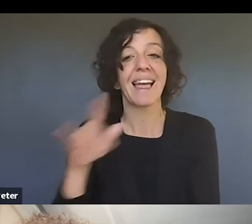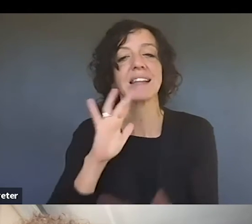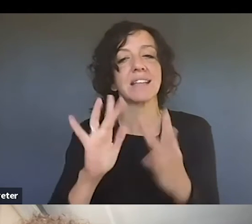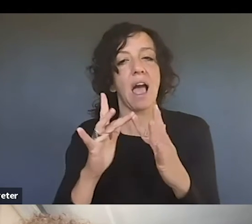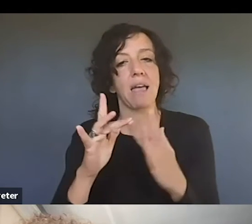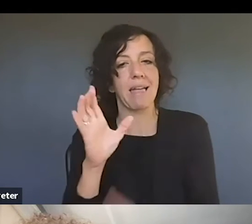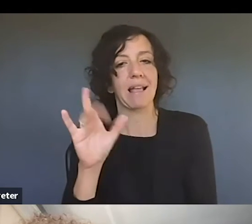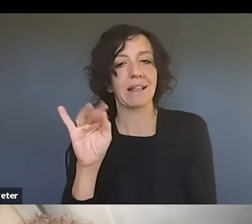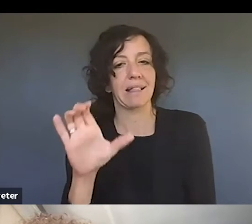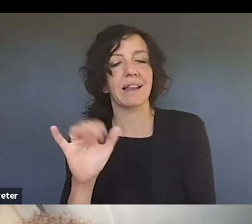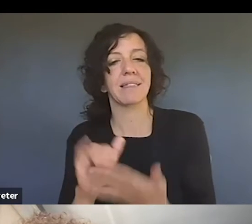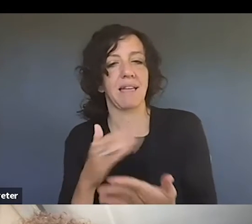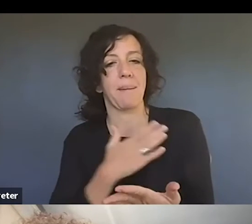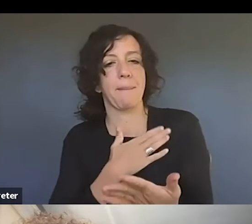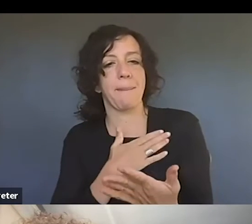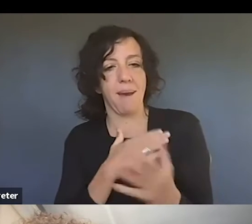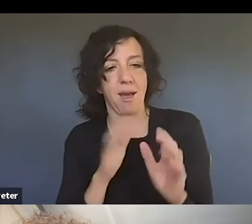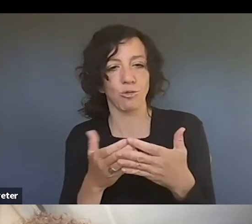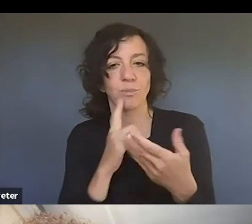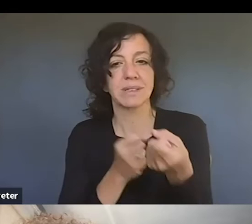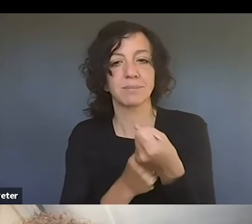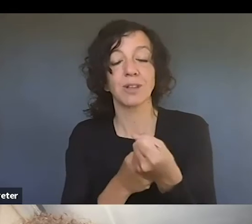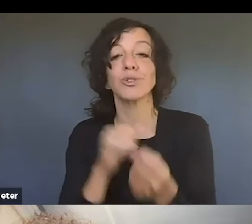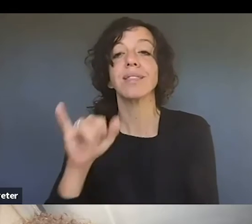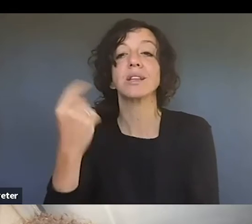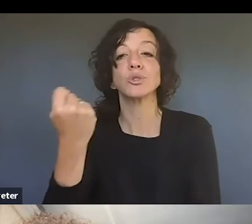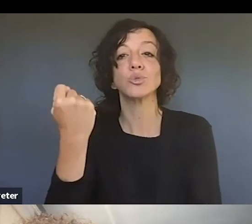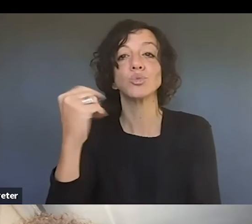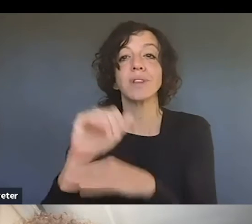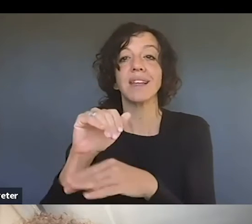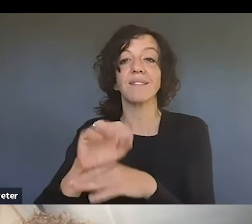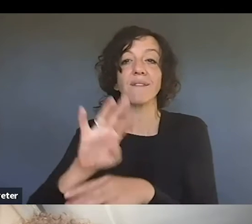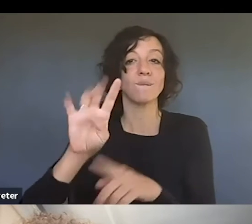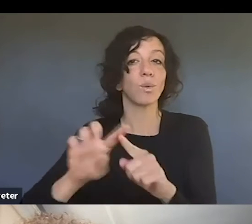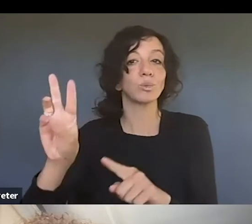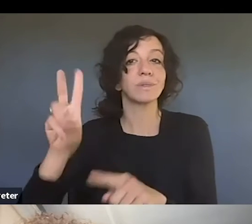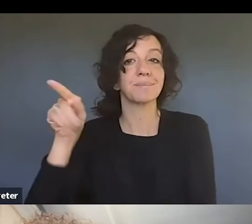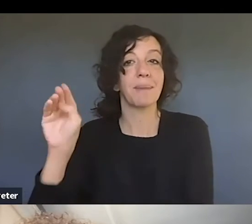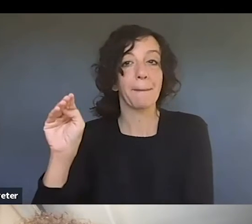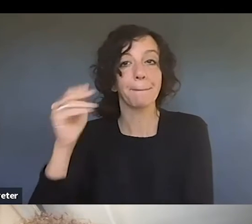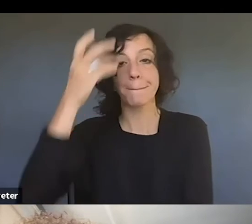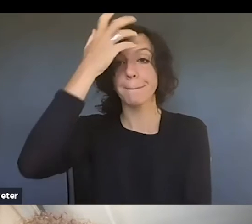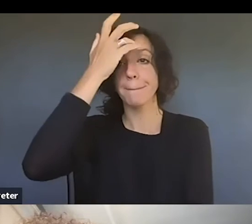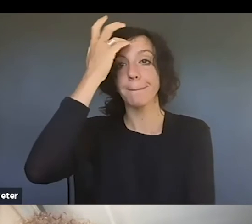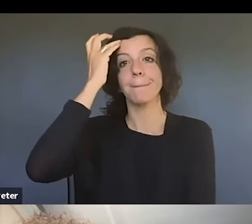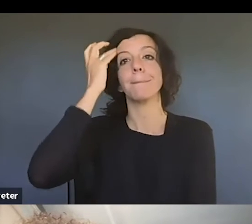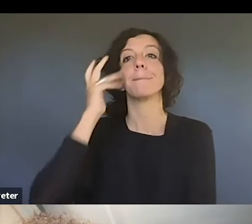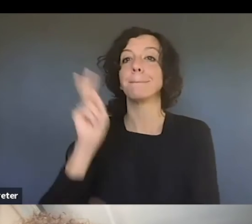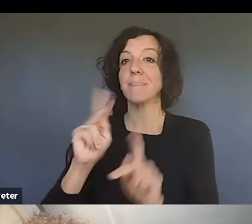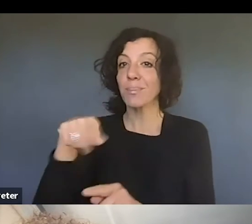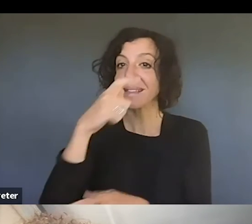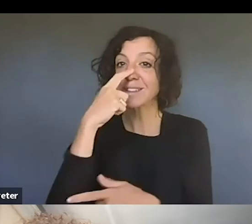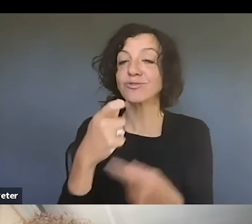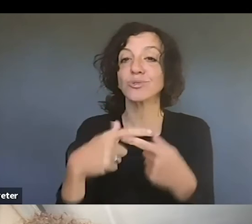sponsoring. It's on a Tuesday evening from four to 6 PM. Um, so if people are interested in coming with